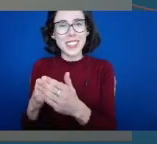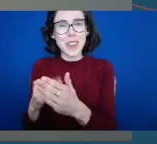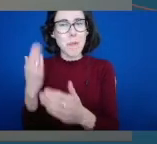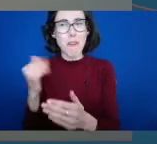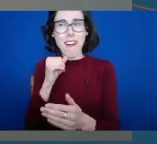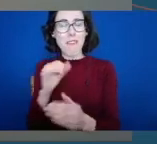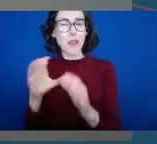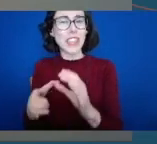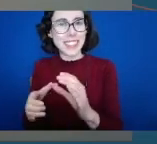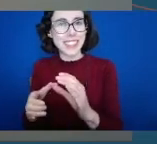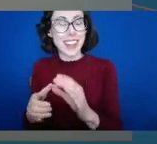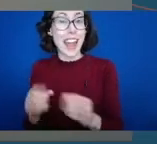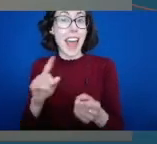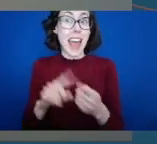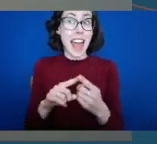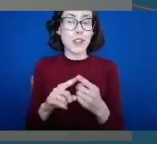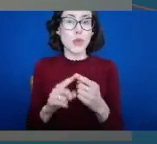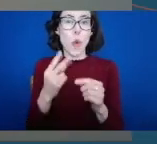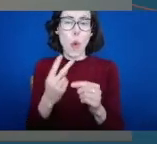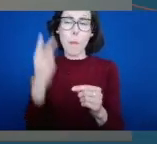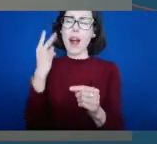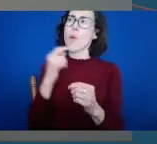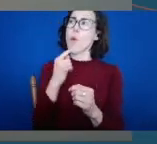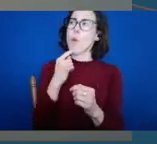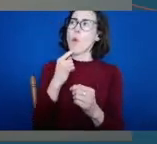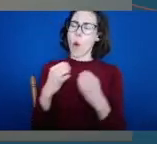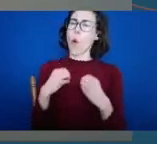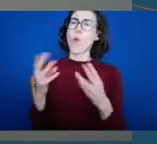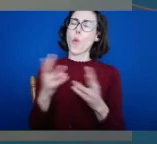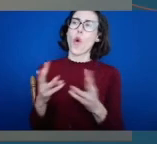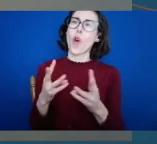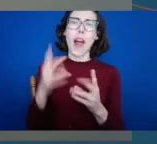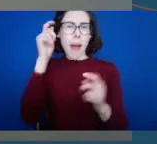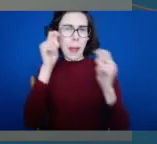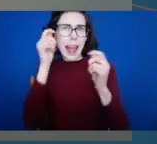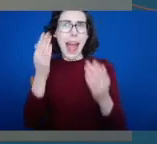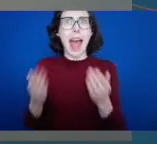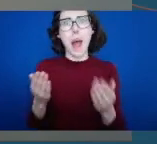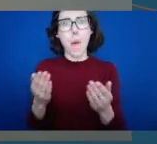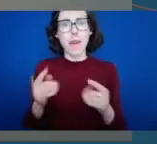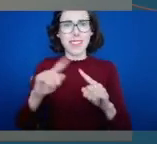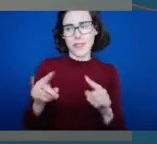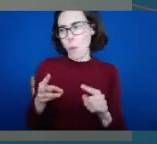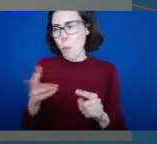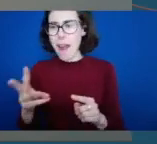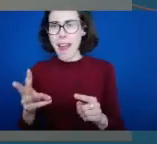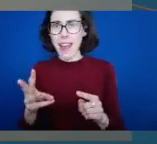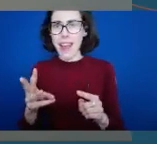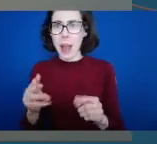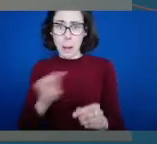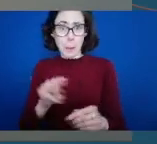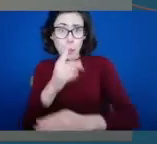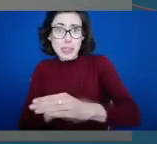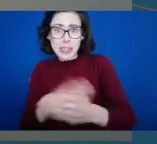reflect on the work that we're doing and looking at other ways and means of how we can engage more with people with disabilities and support people with